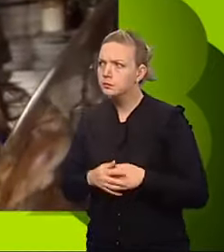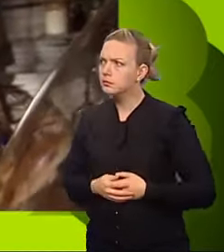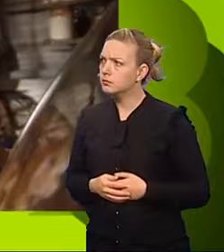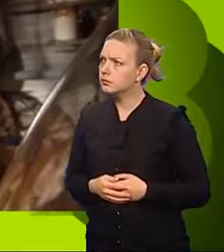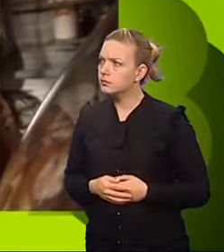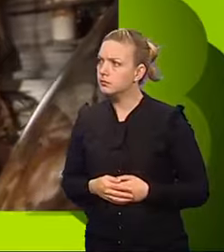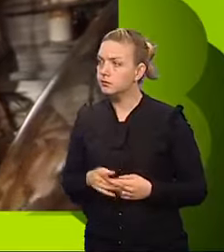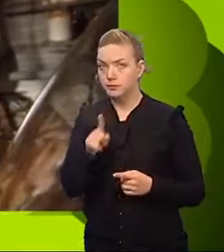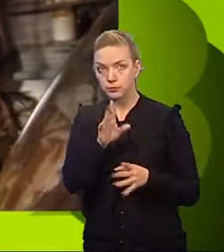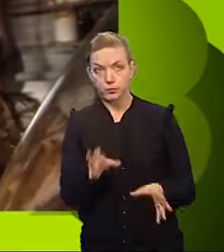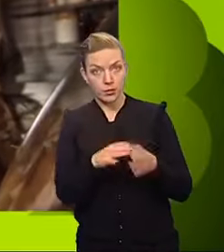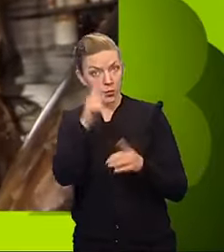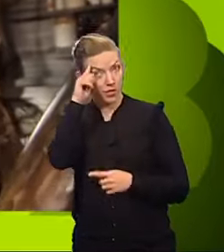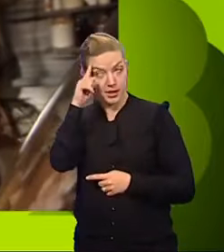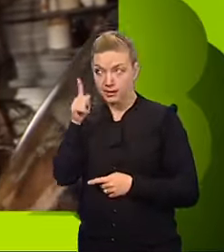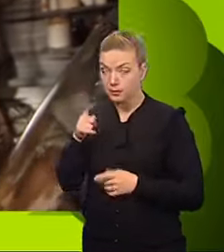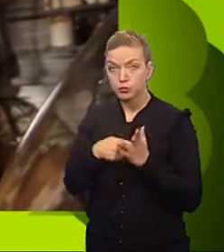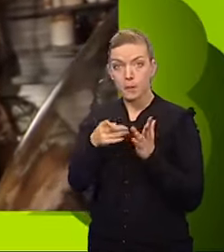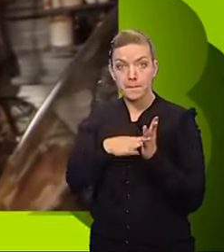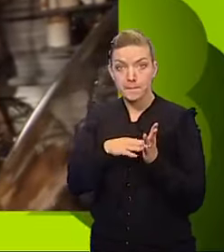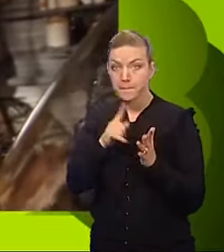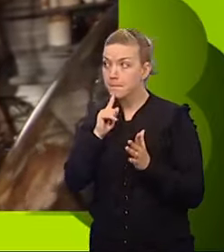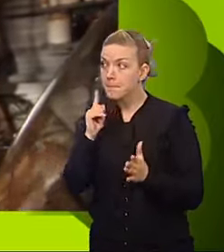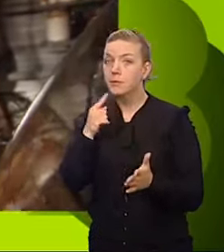team think Dentist Tom is telling the truth? I mean, truth.